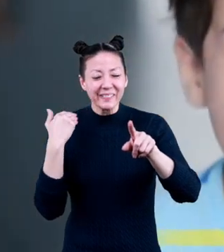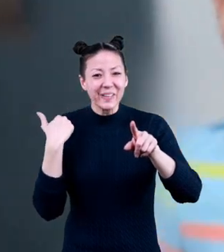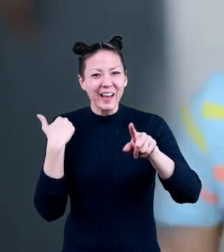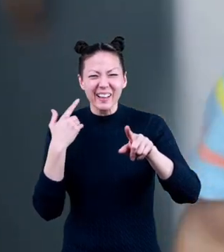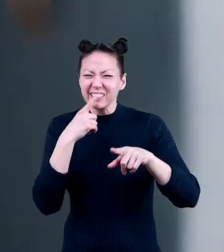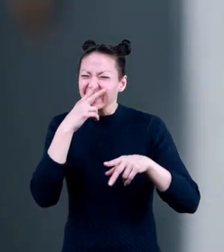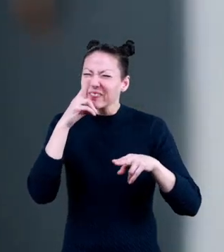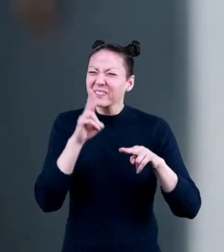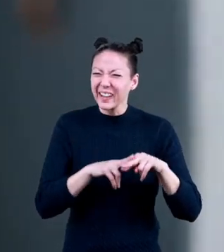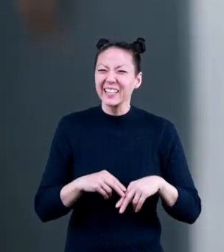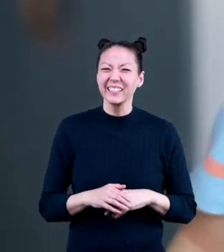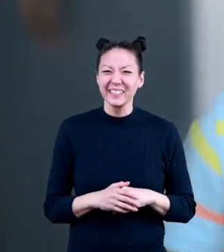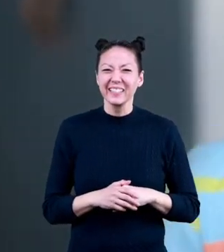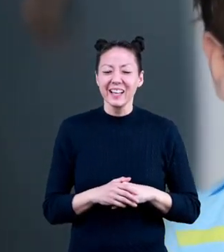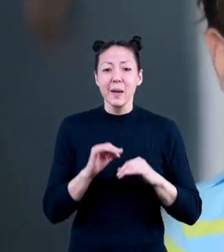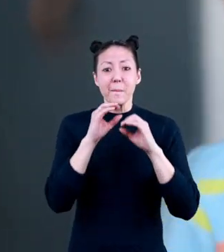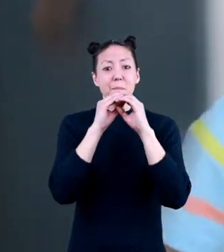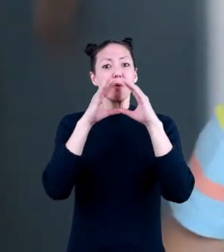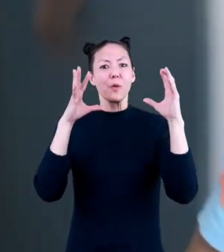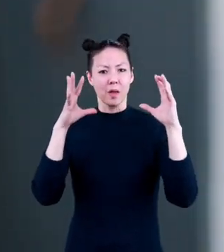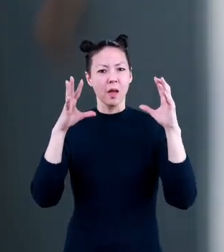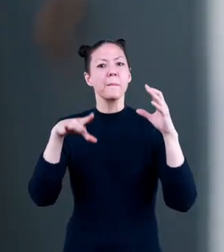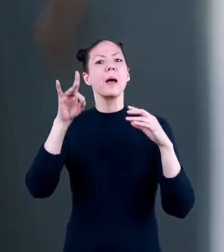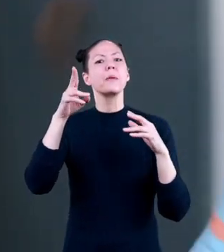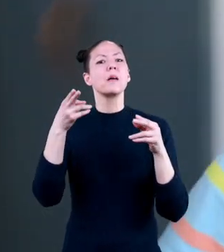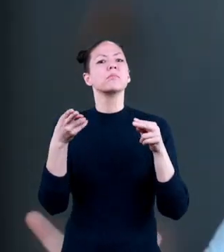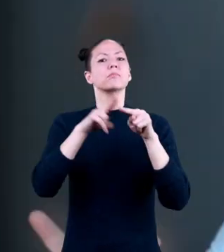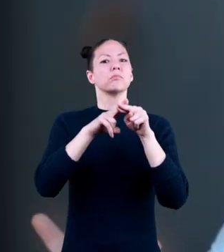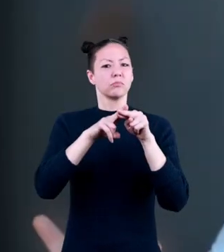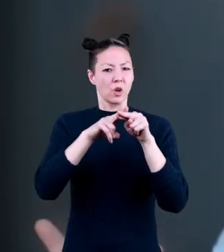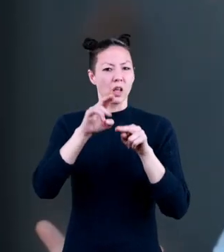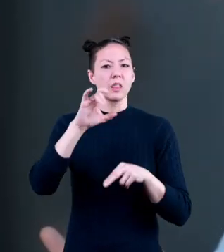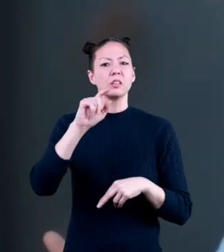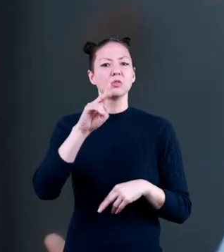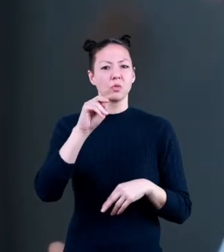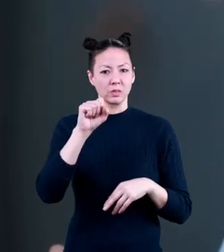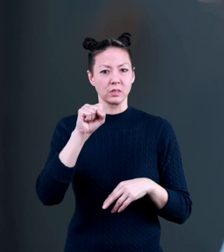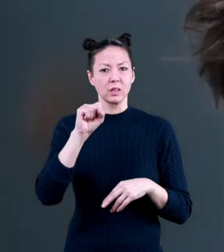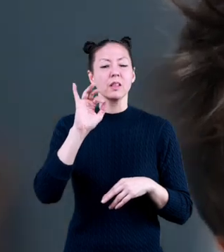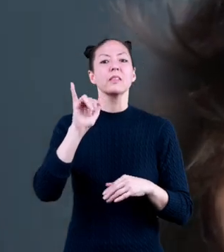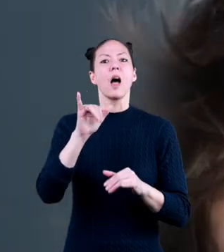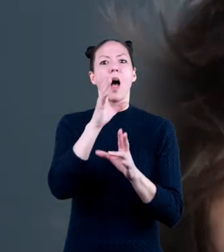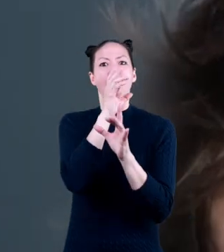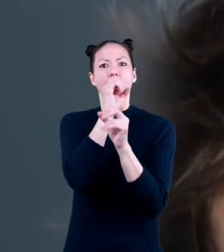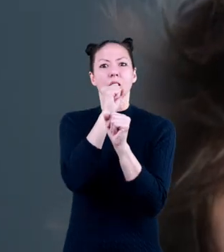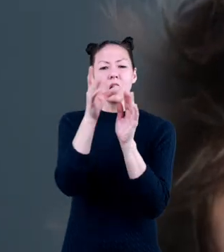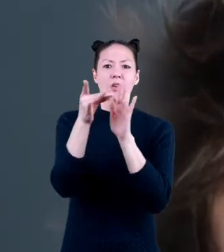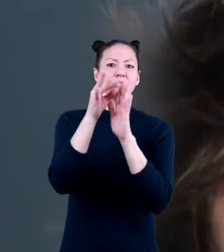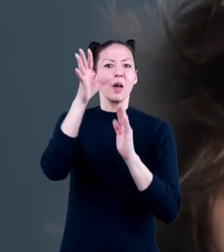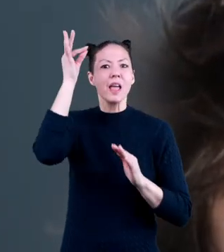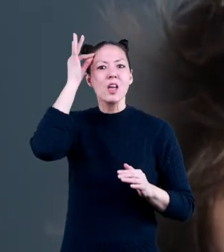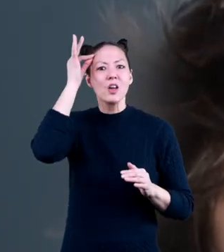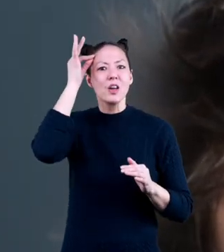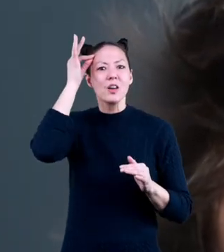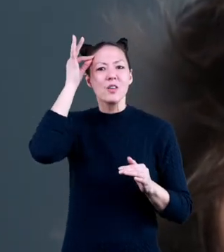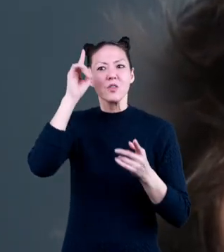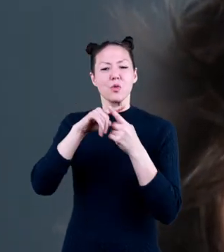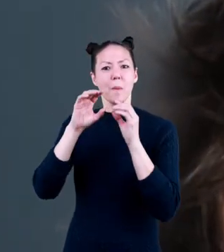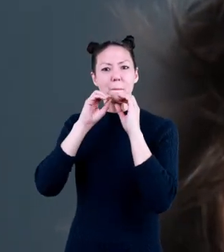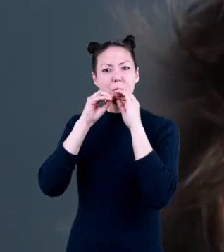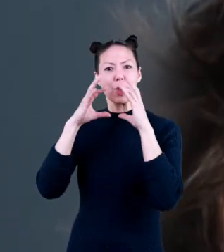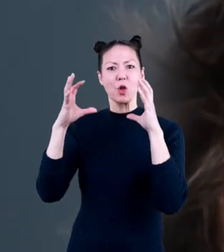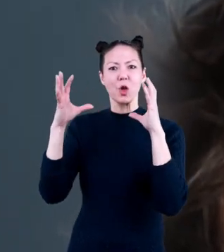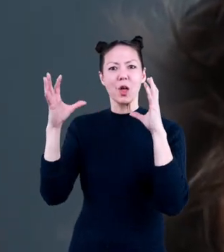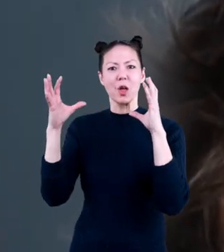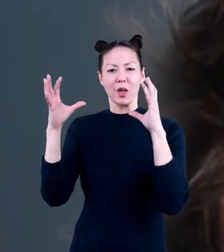fun. The balloon picks up extra electrons, which then attract your hair to the balloon. This